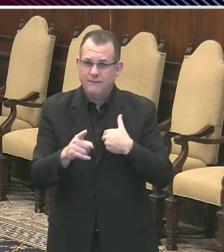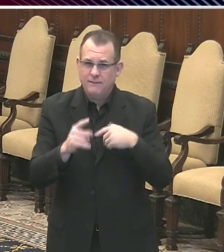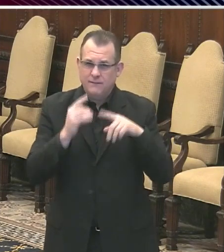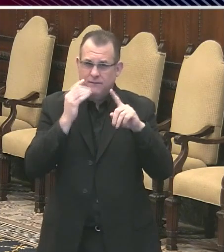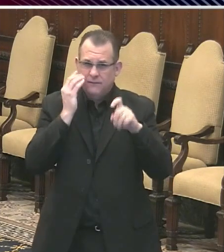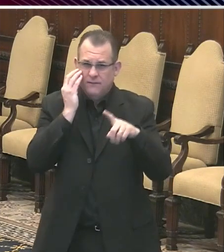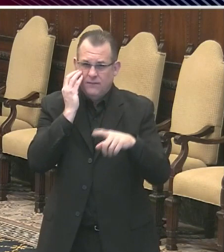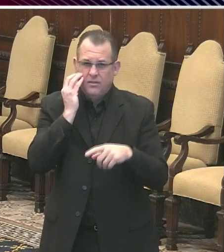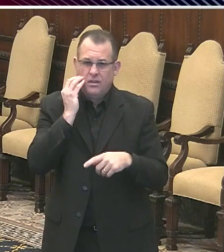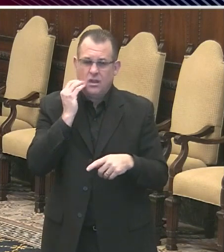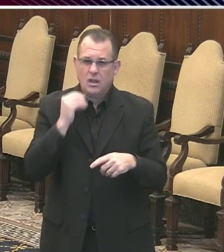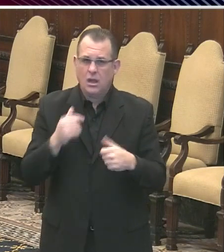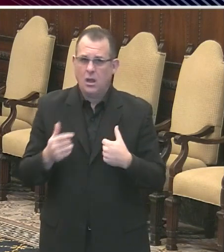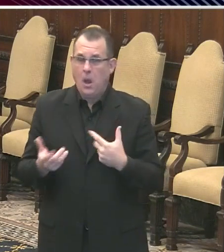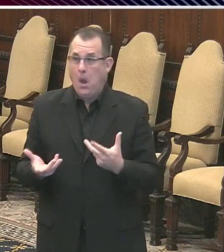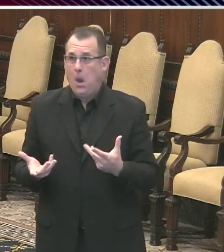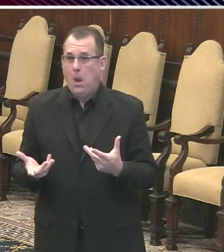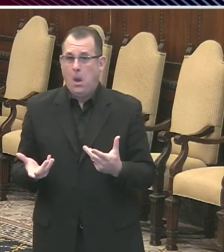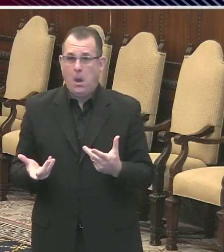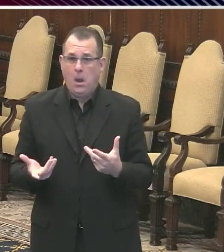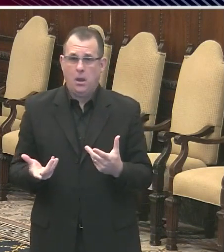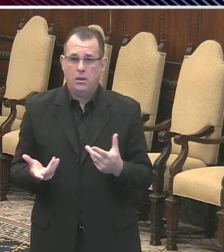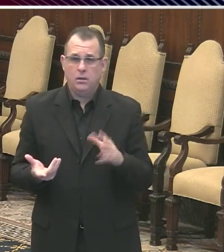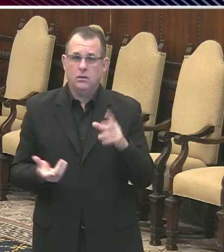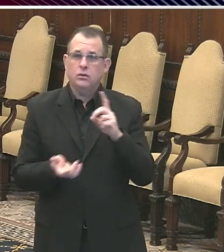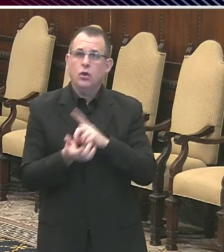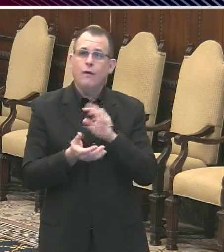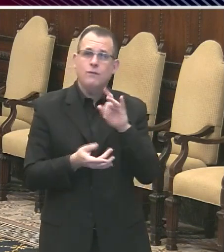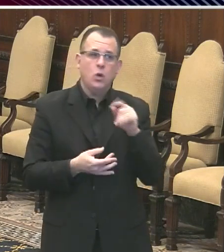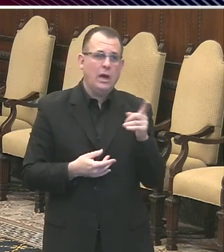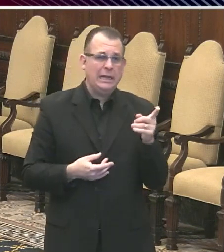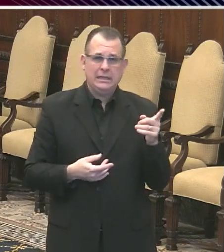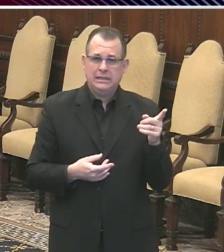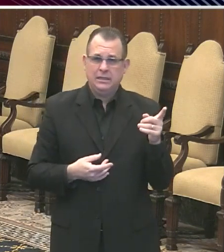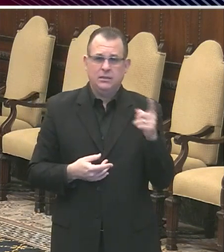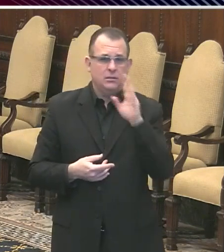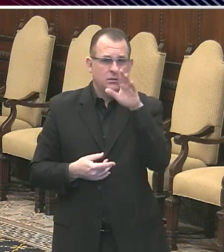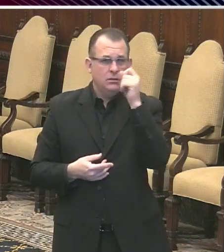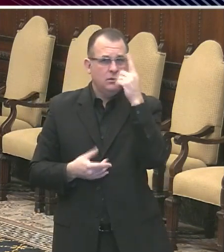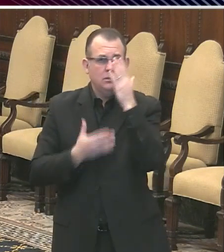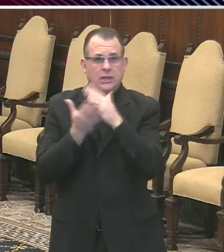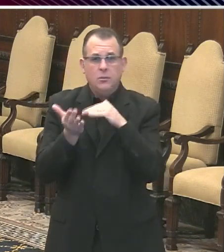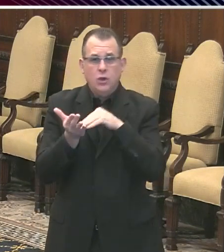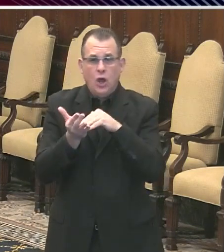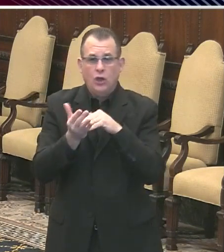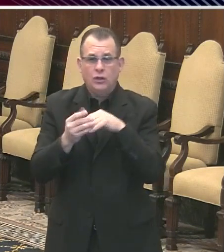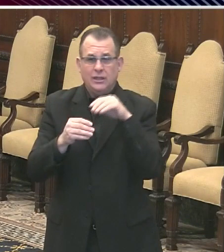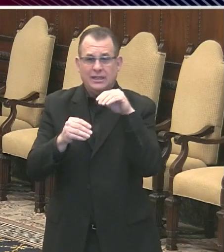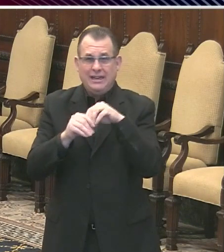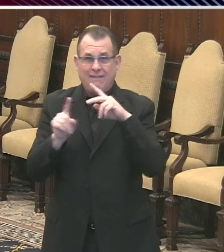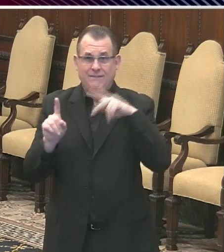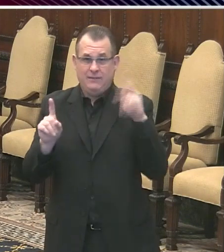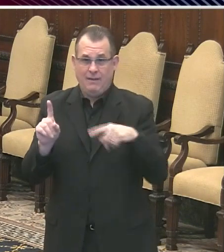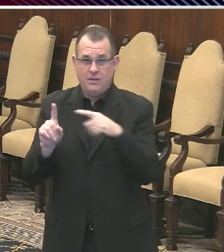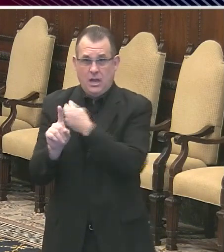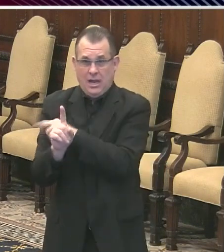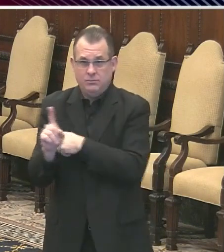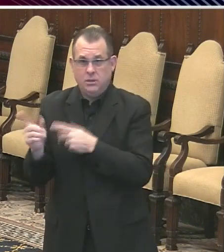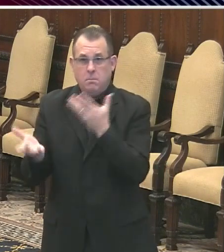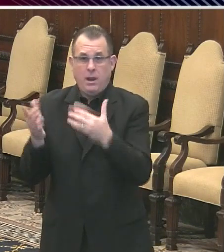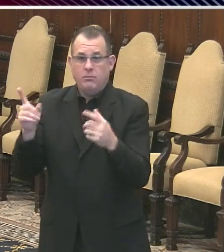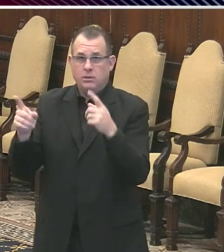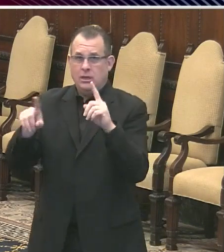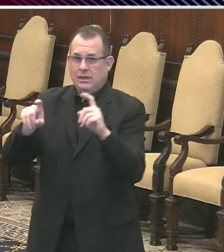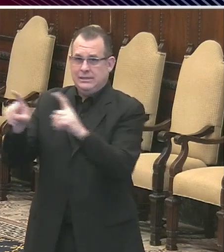Yeah, that's my question. There may be doctors who are testing that out in hospitals across the city. I don't know that directly. It's something that's very much at a